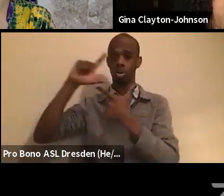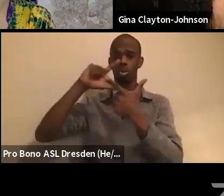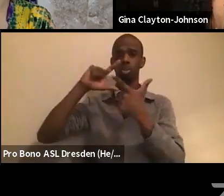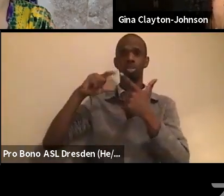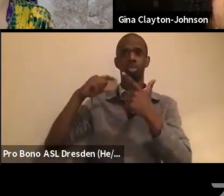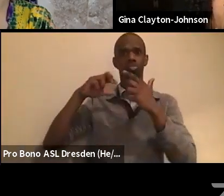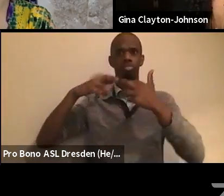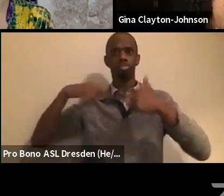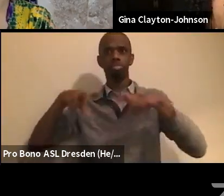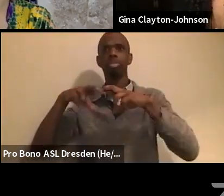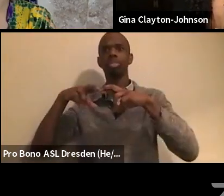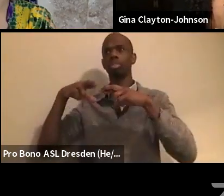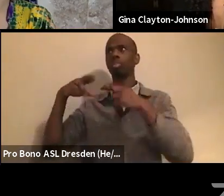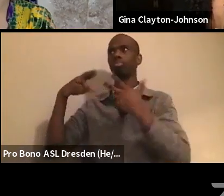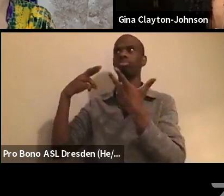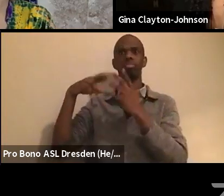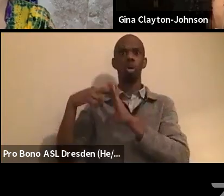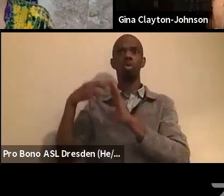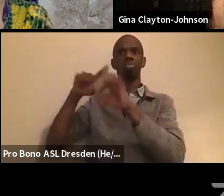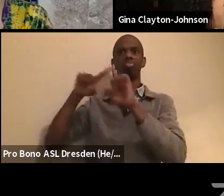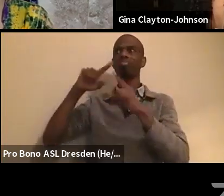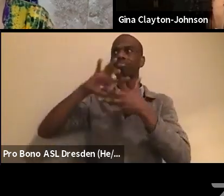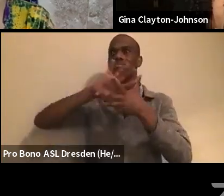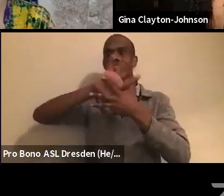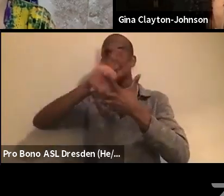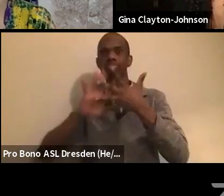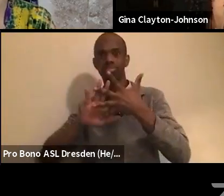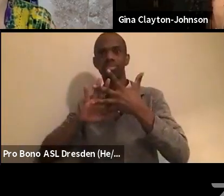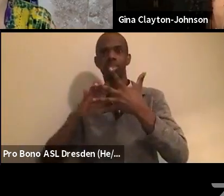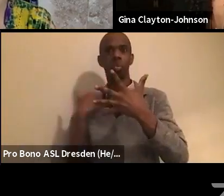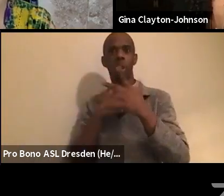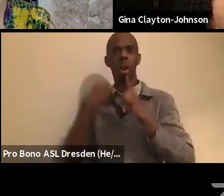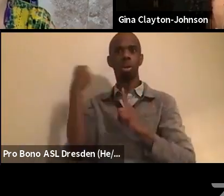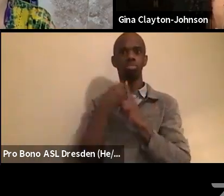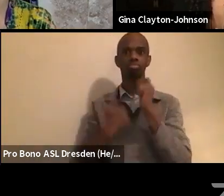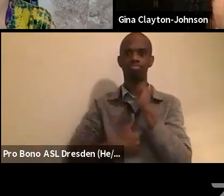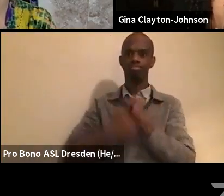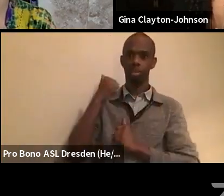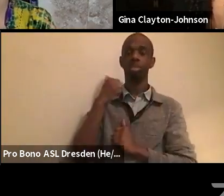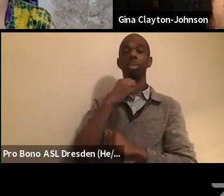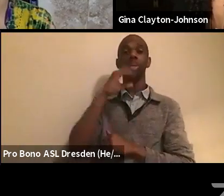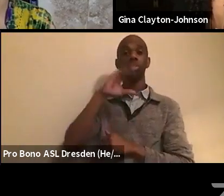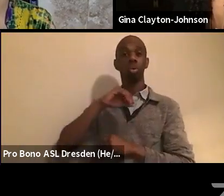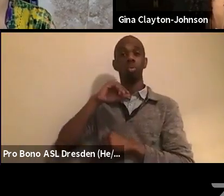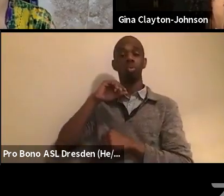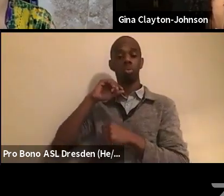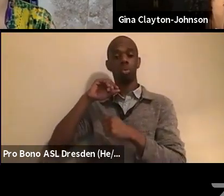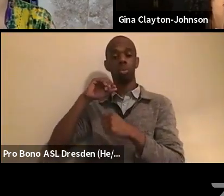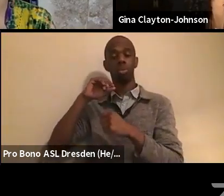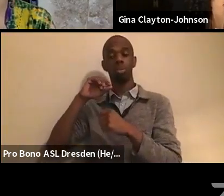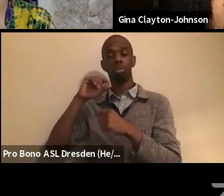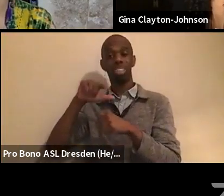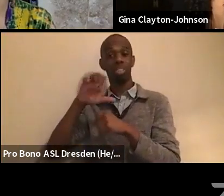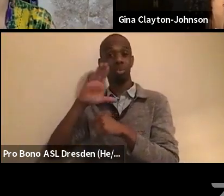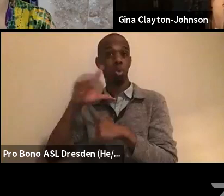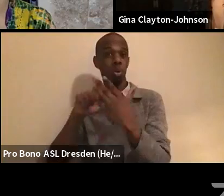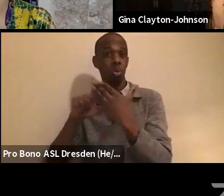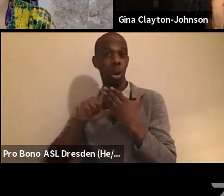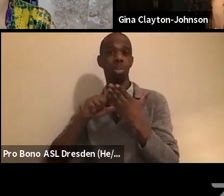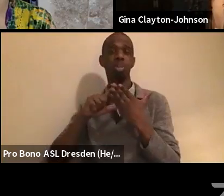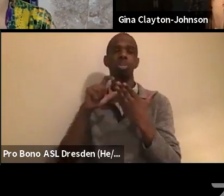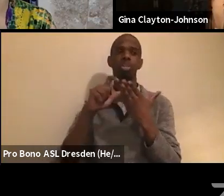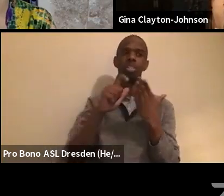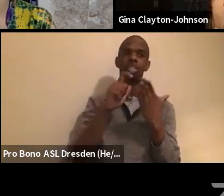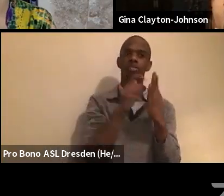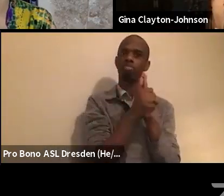educationally, all of these impacts will be compounded over time and take a very intentional strategy and investment for recovery. And so